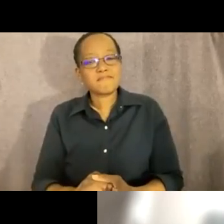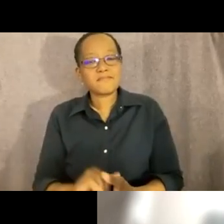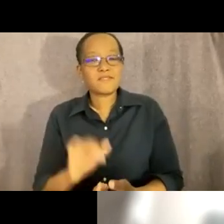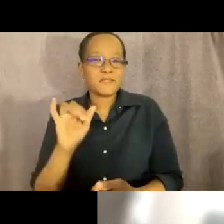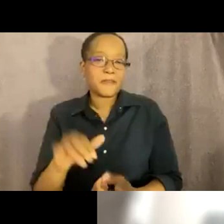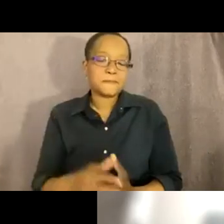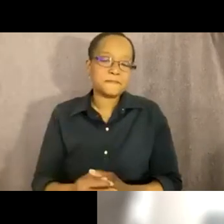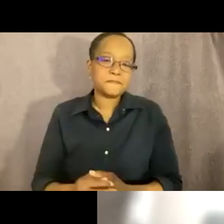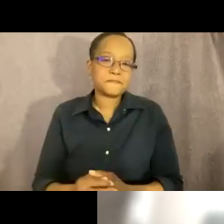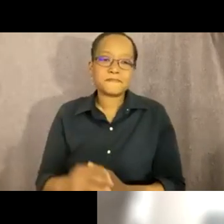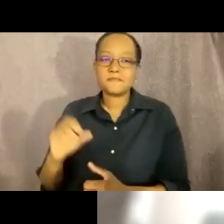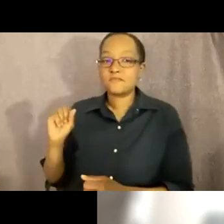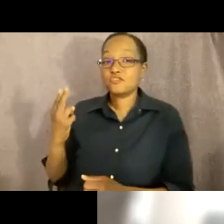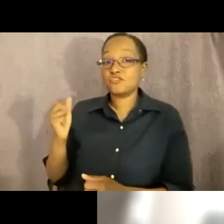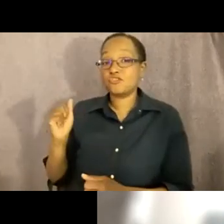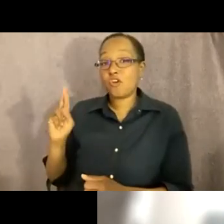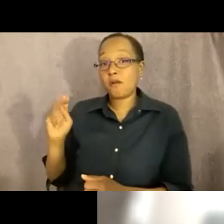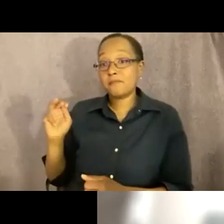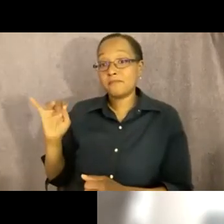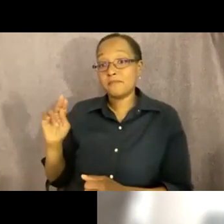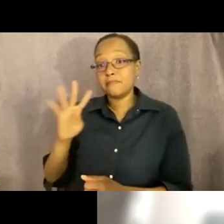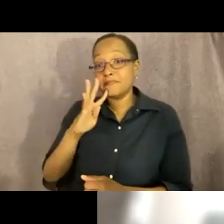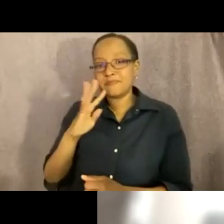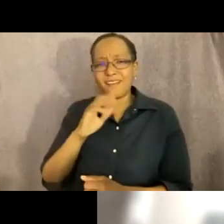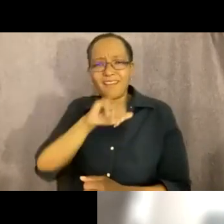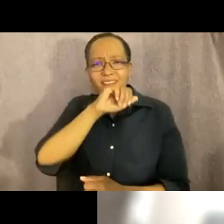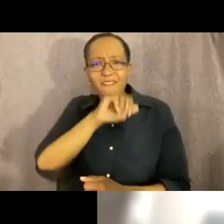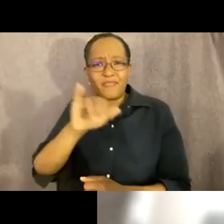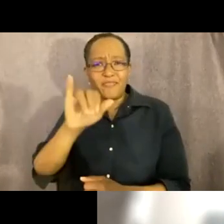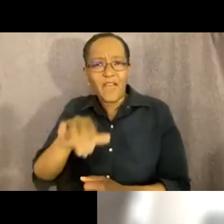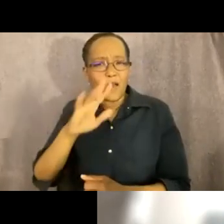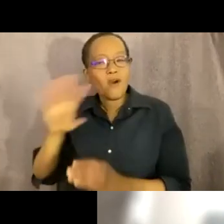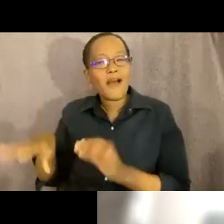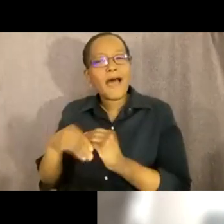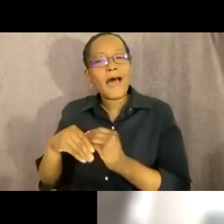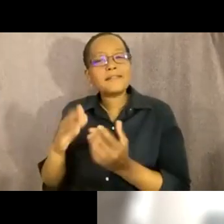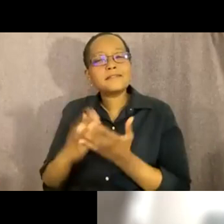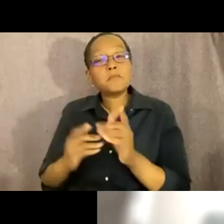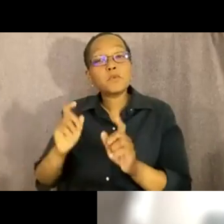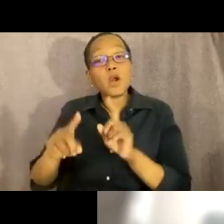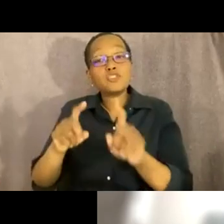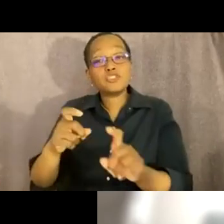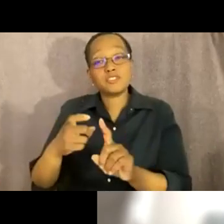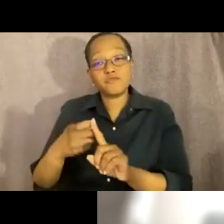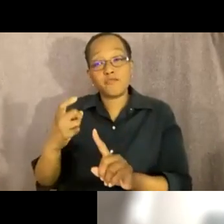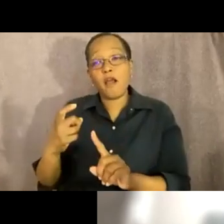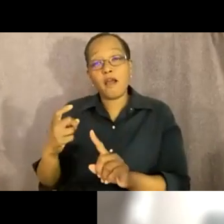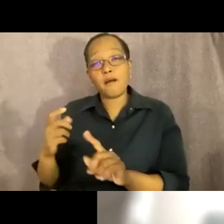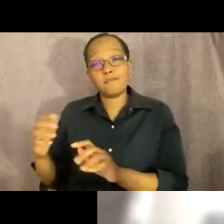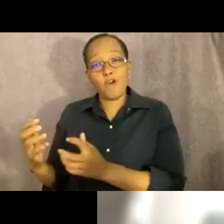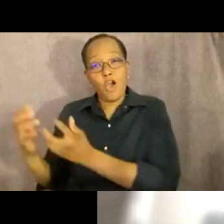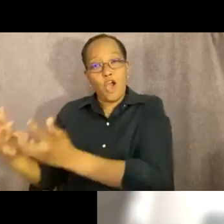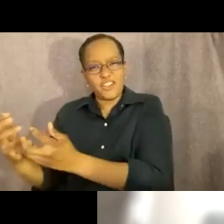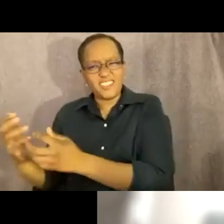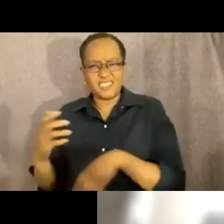oh i love that um i'm gonna also sprinkle in q a from folks as we walk through the next 10 minutes so we can get to